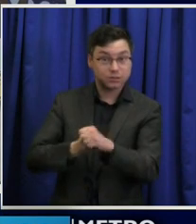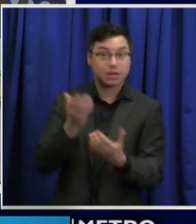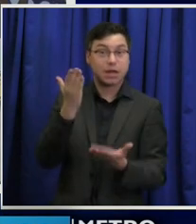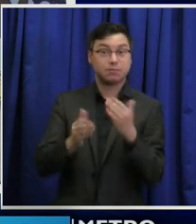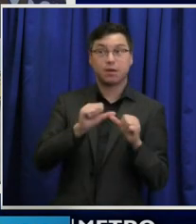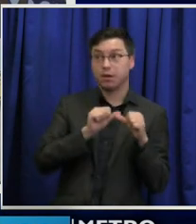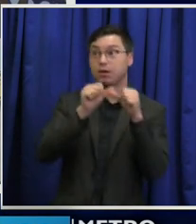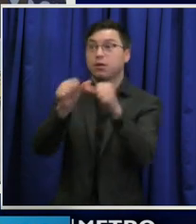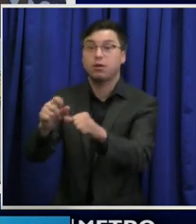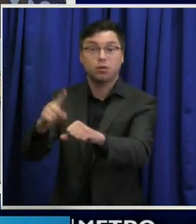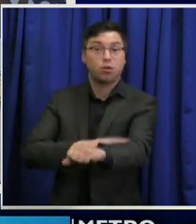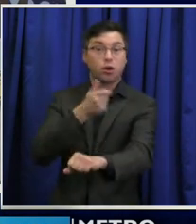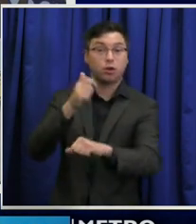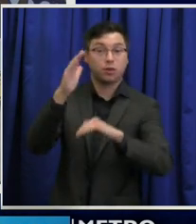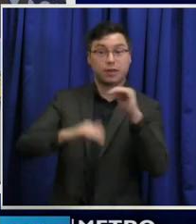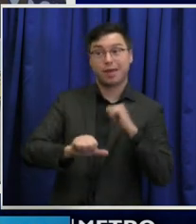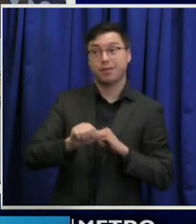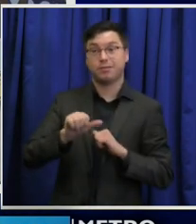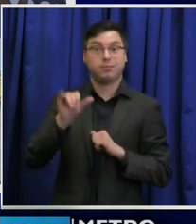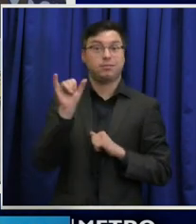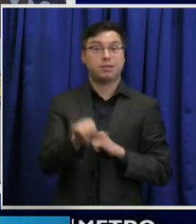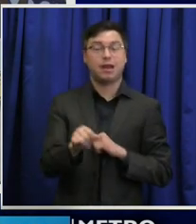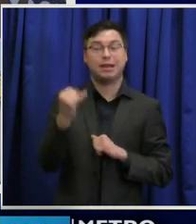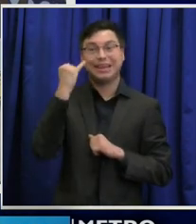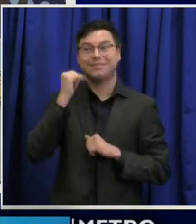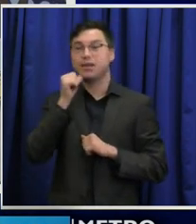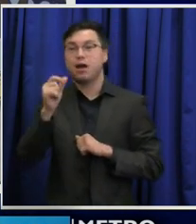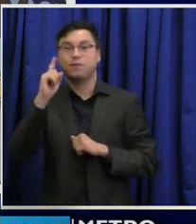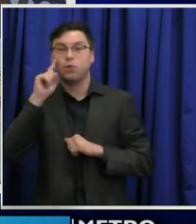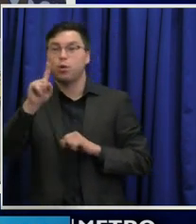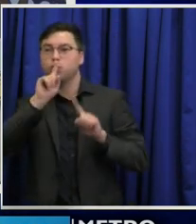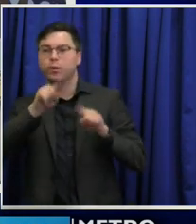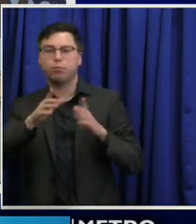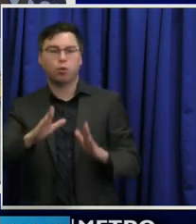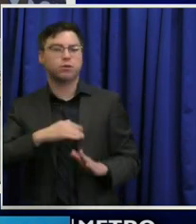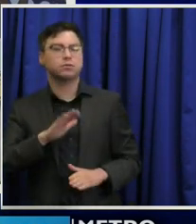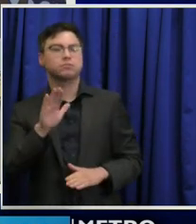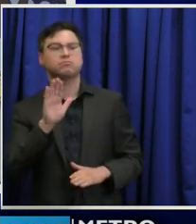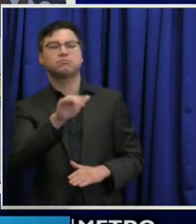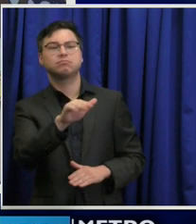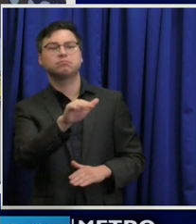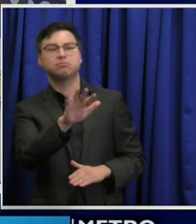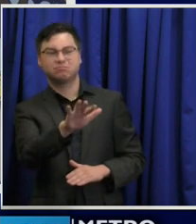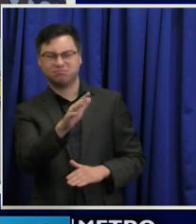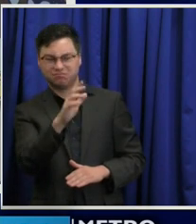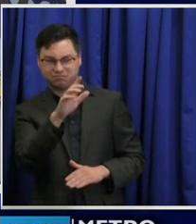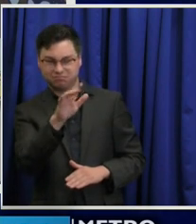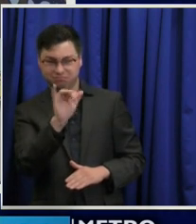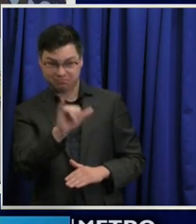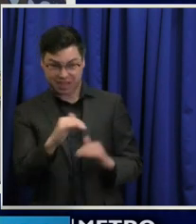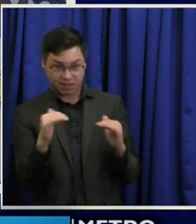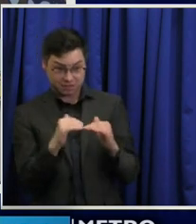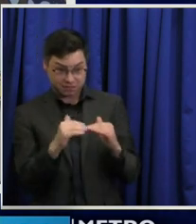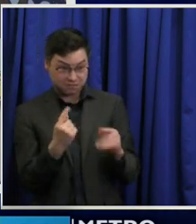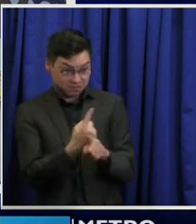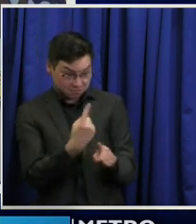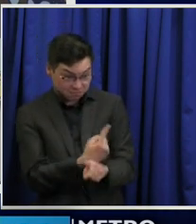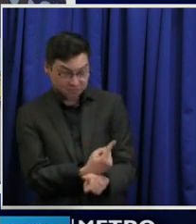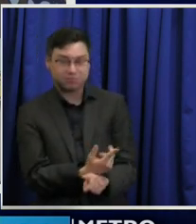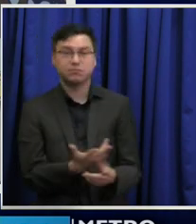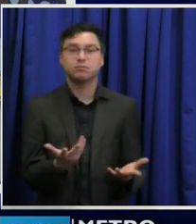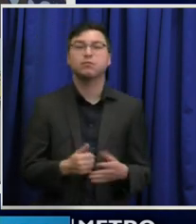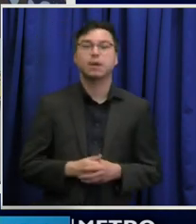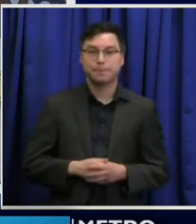longer than that were it not for reporters who raised questions about the ethics of this experiment. The Tuskegee